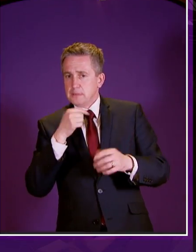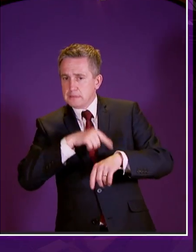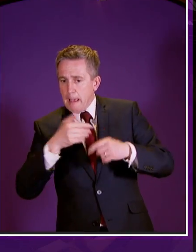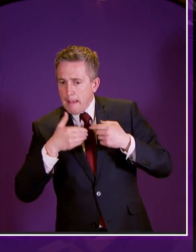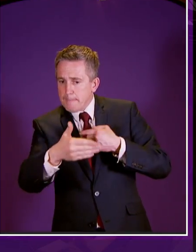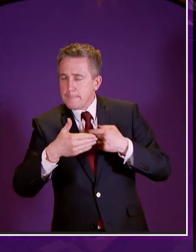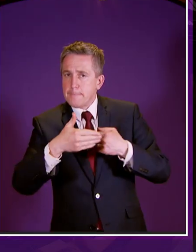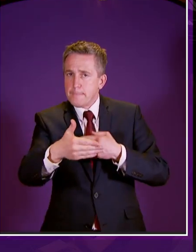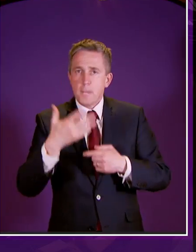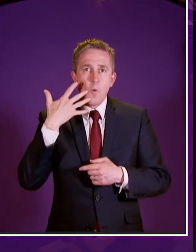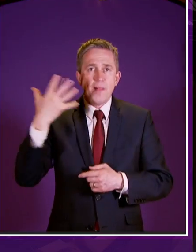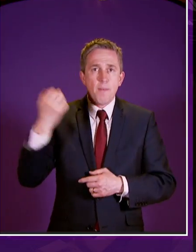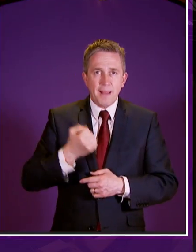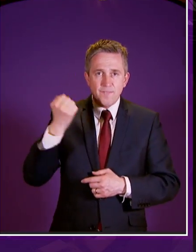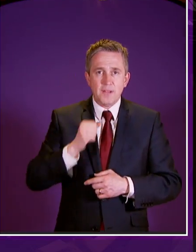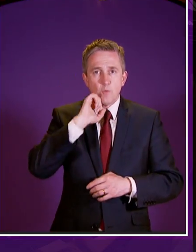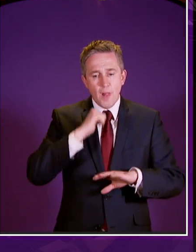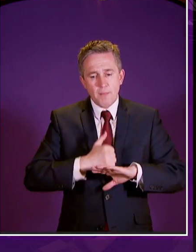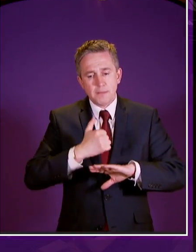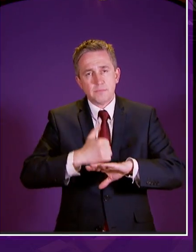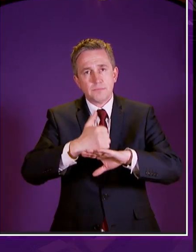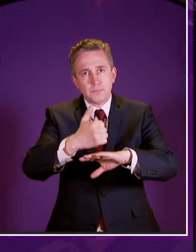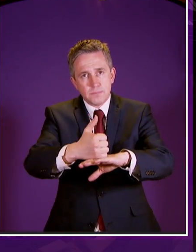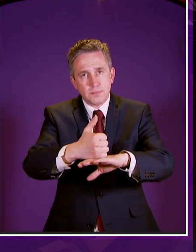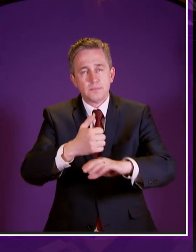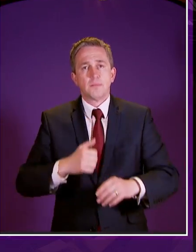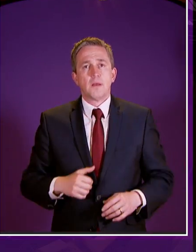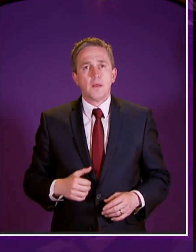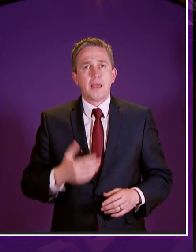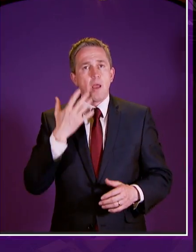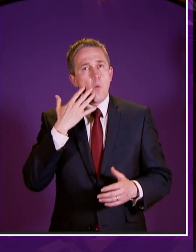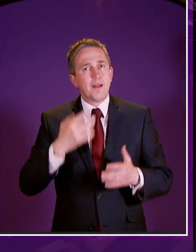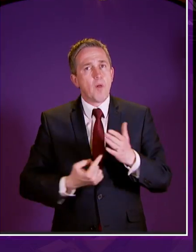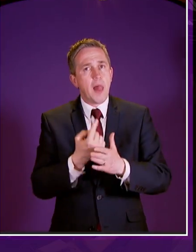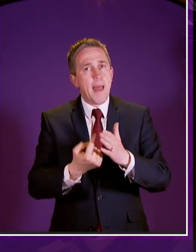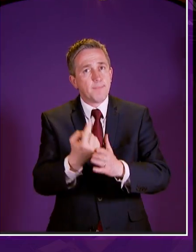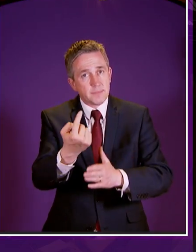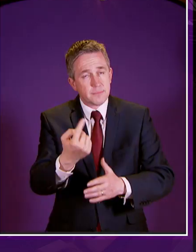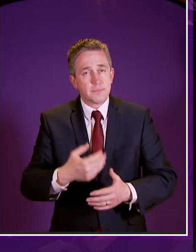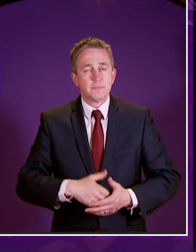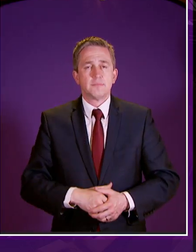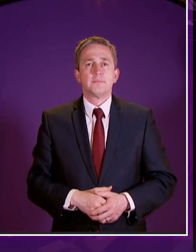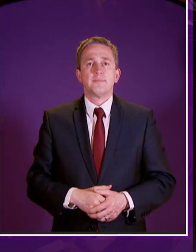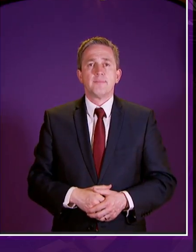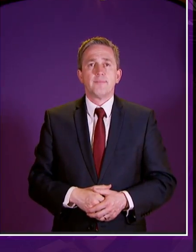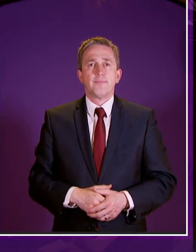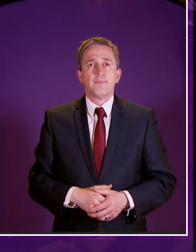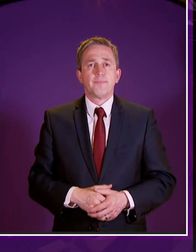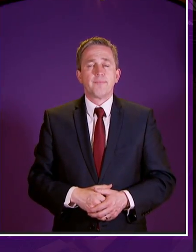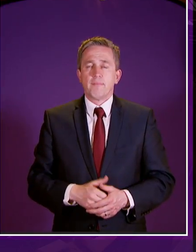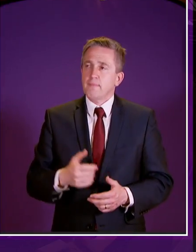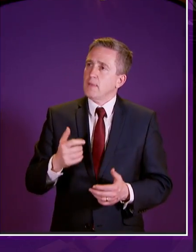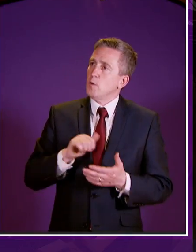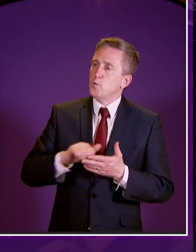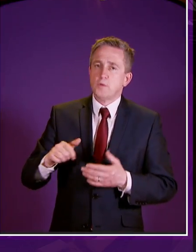regulations for the different benefits will come out and what stages they will happen happen i am generally am